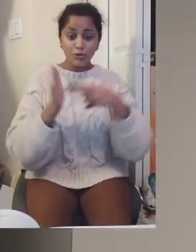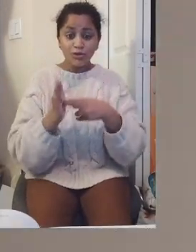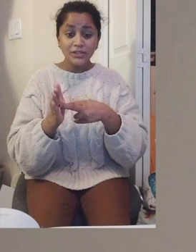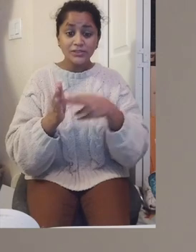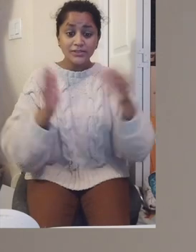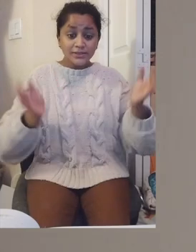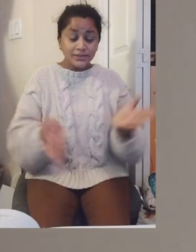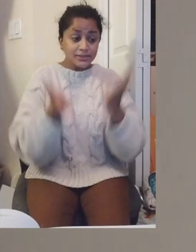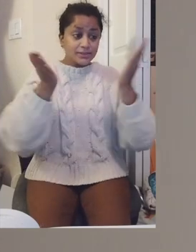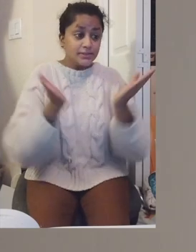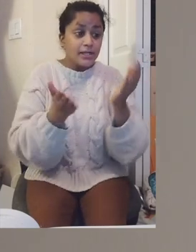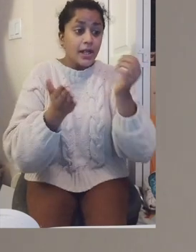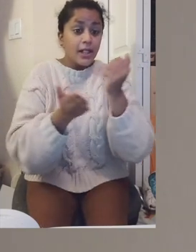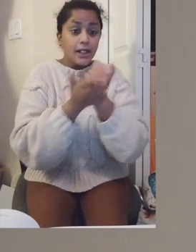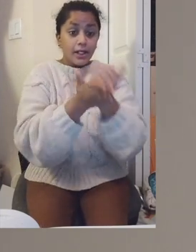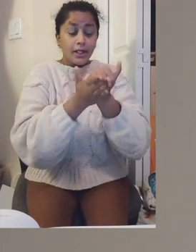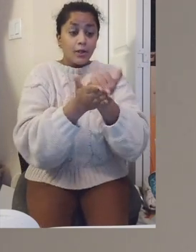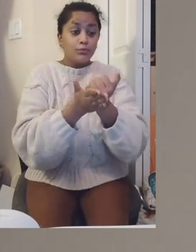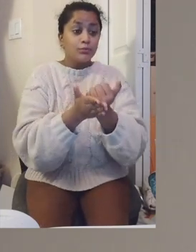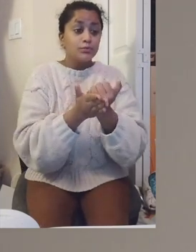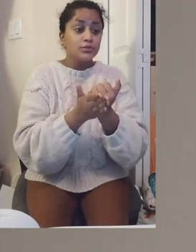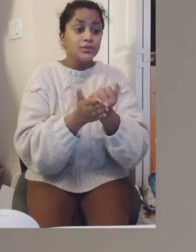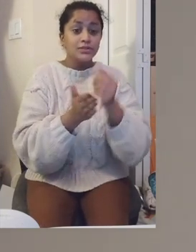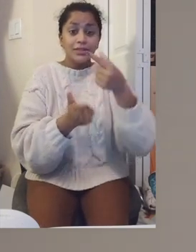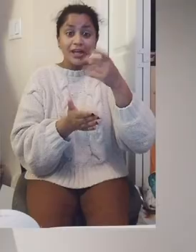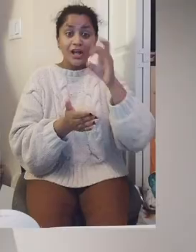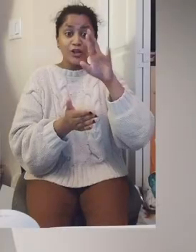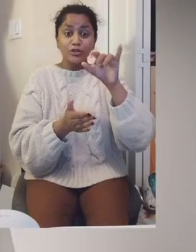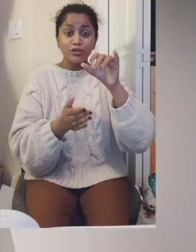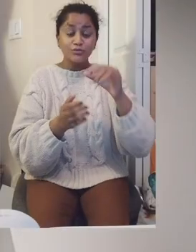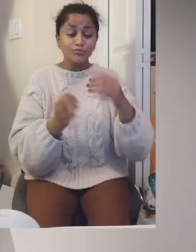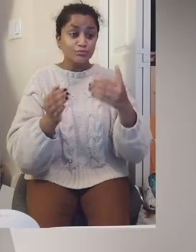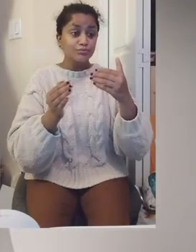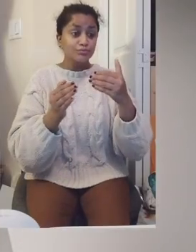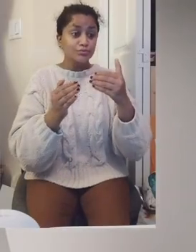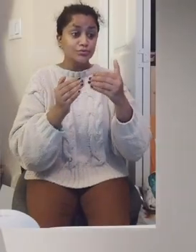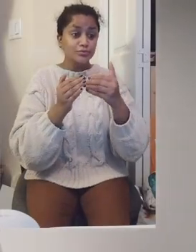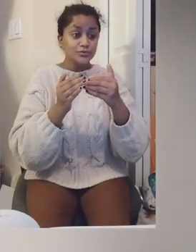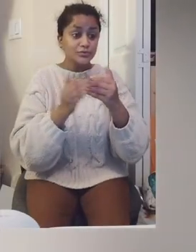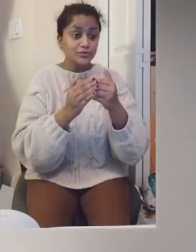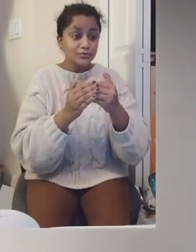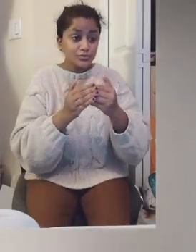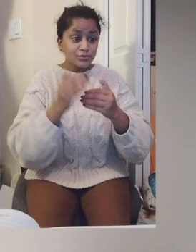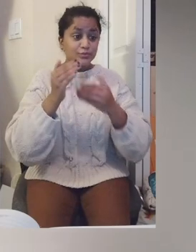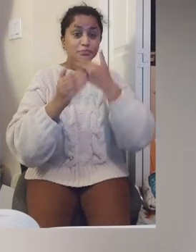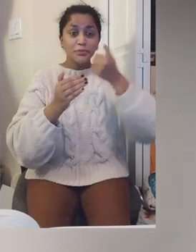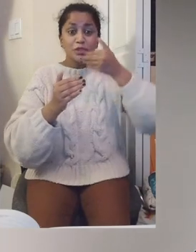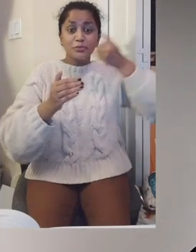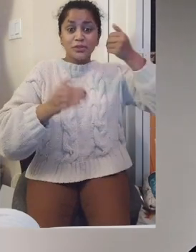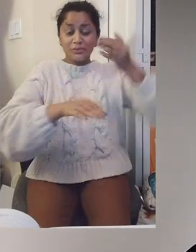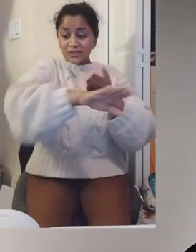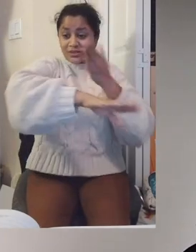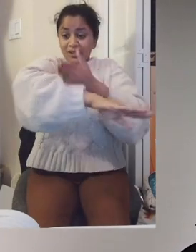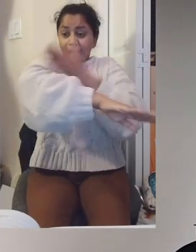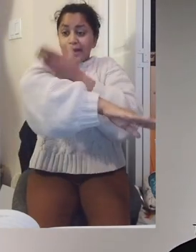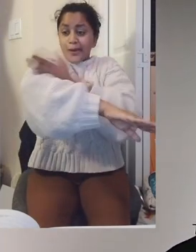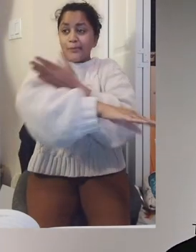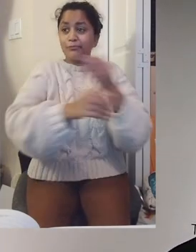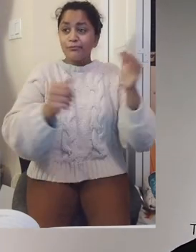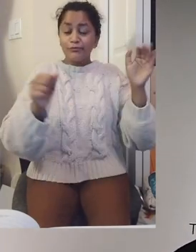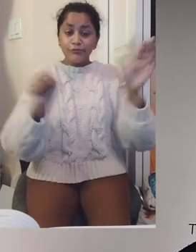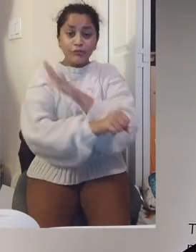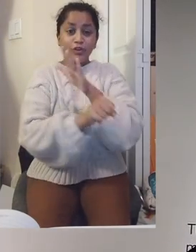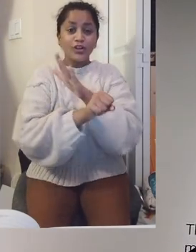make it work. So, part of my role is to enable our gallery to reach its full potential,